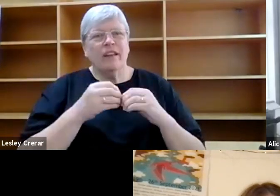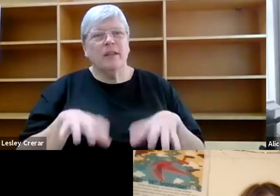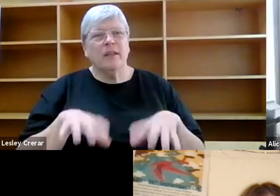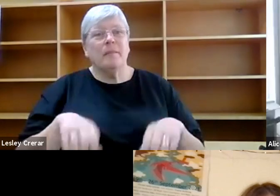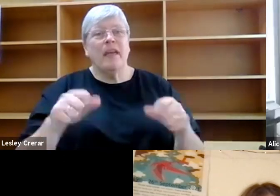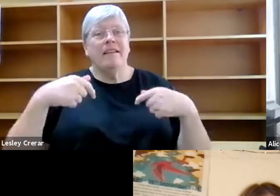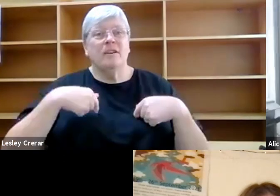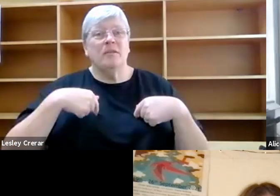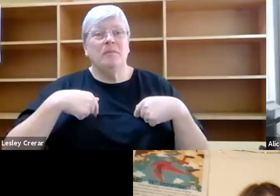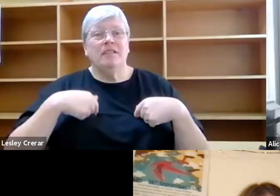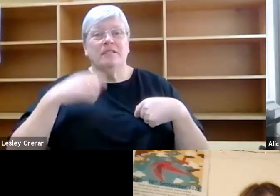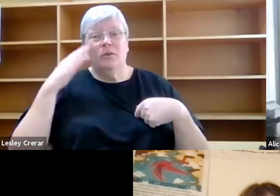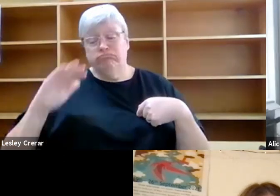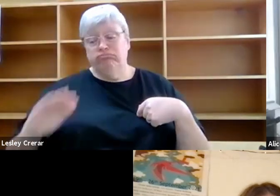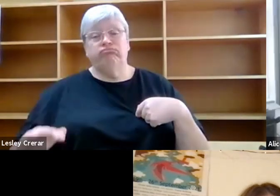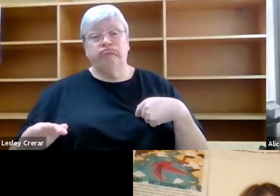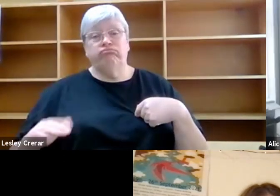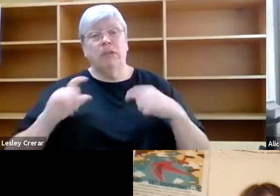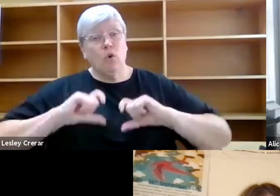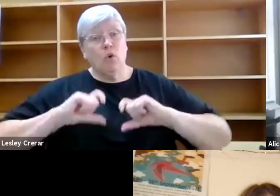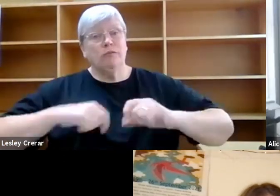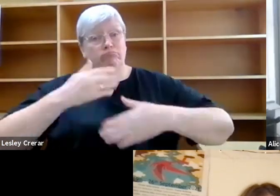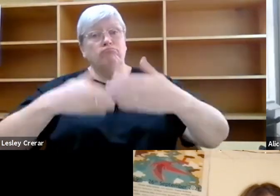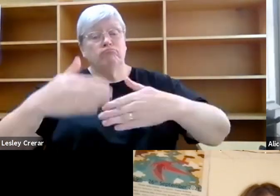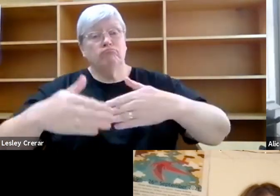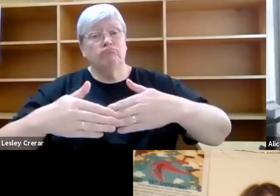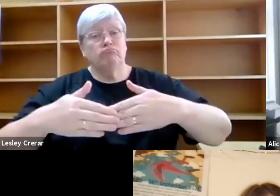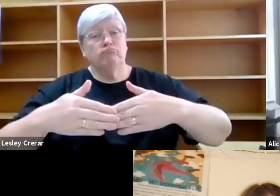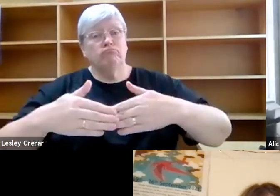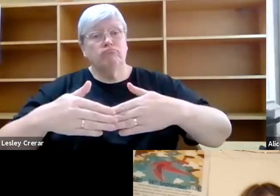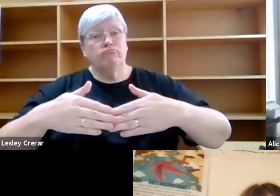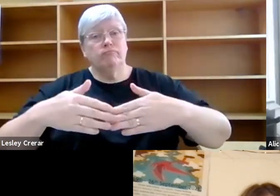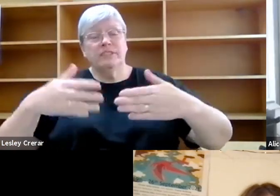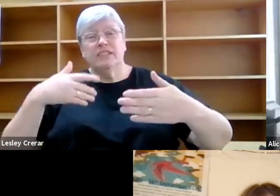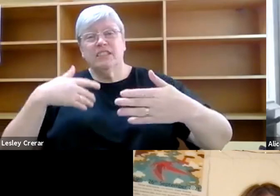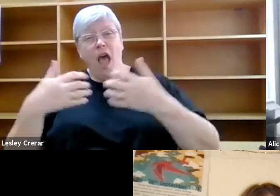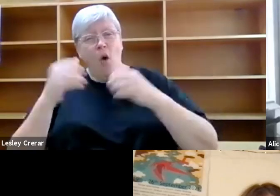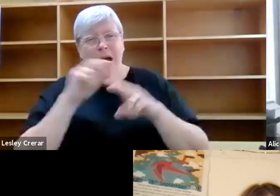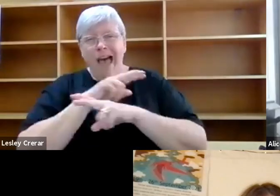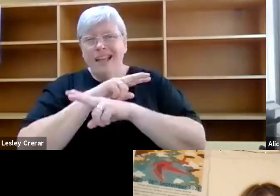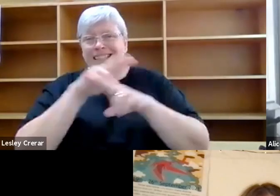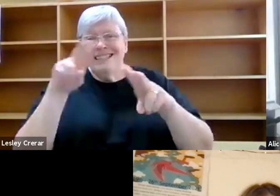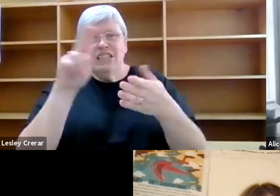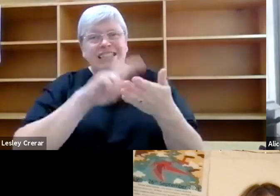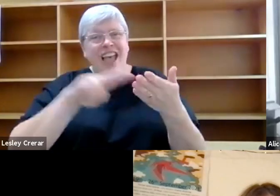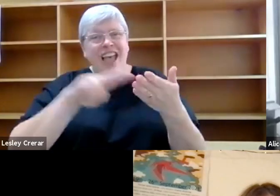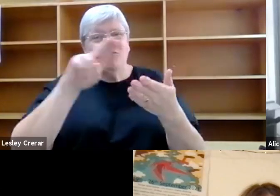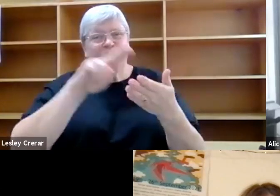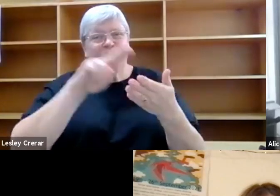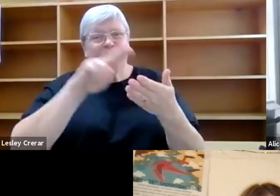childhood in some ways and has kept going, has been a lens through which I see the natural world. So